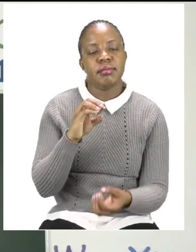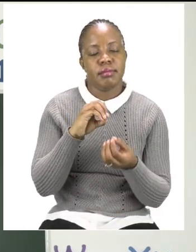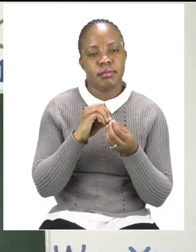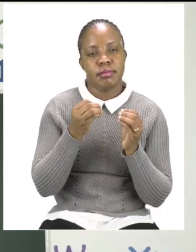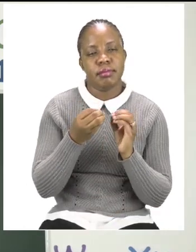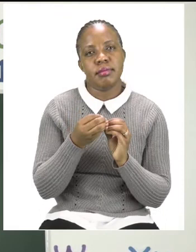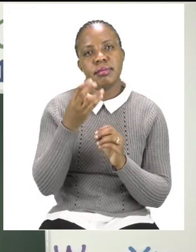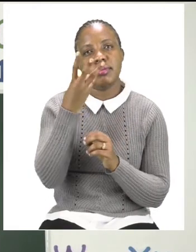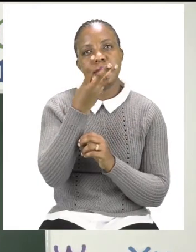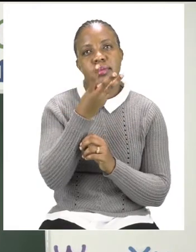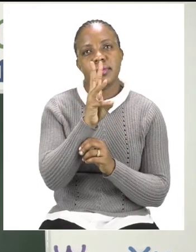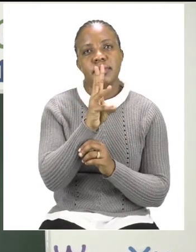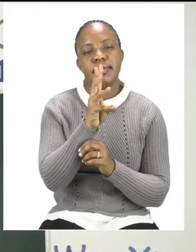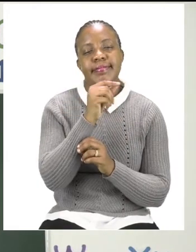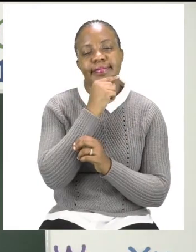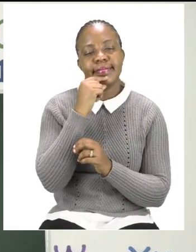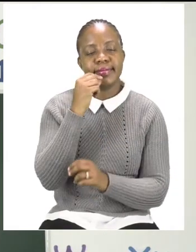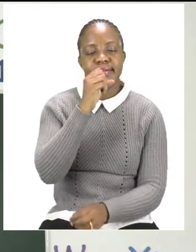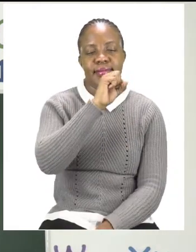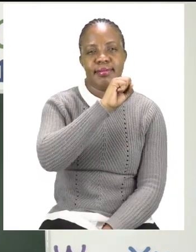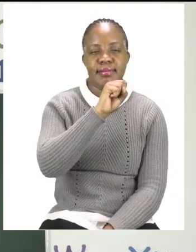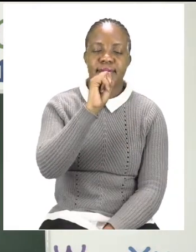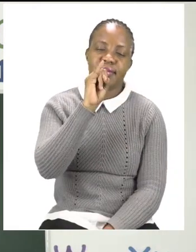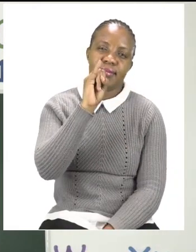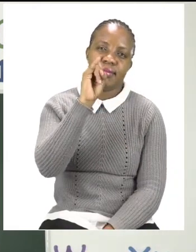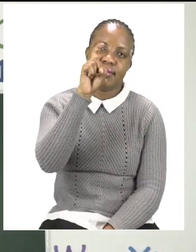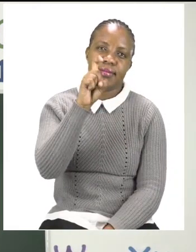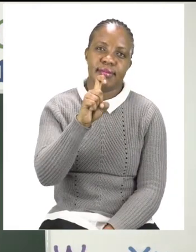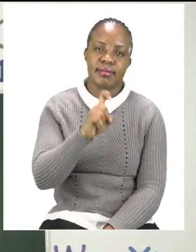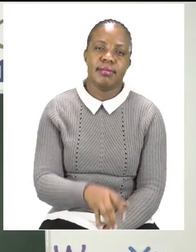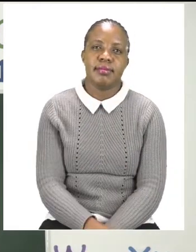Very good. So, we are going to put our X.